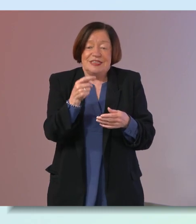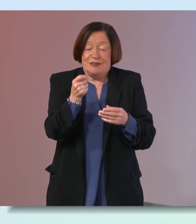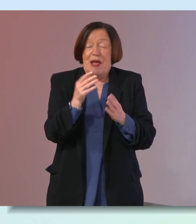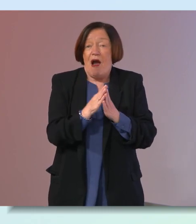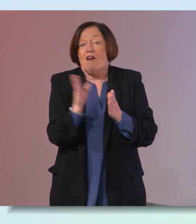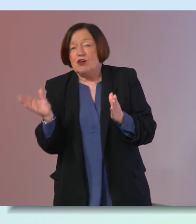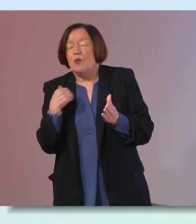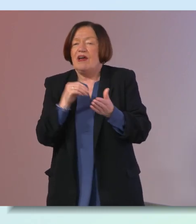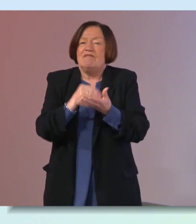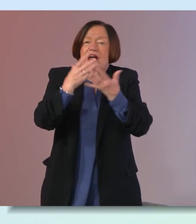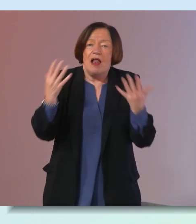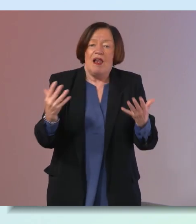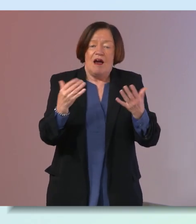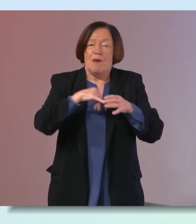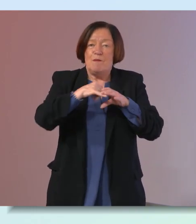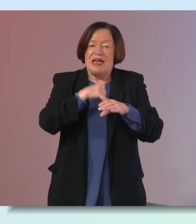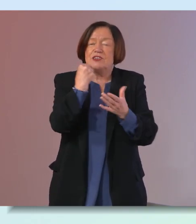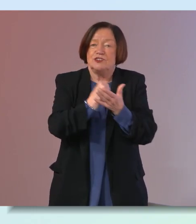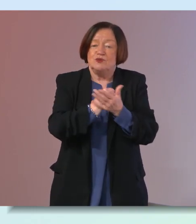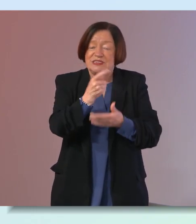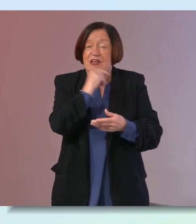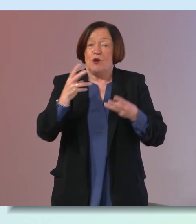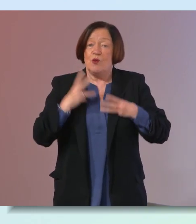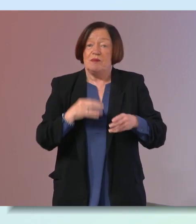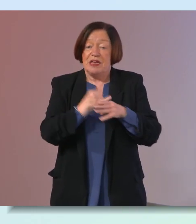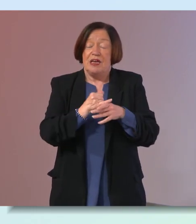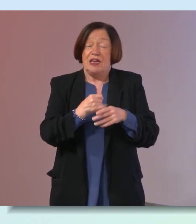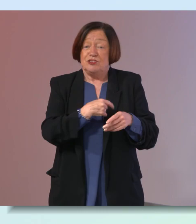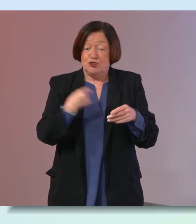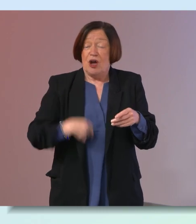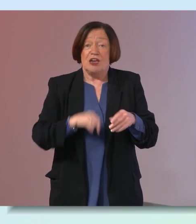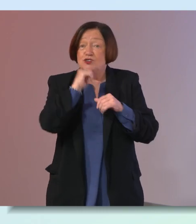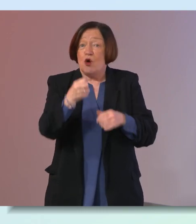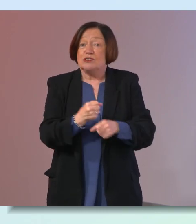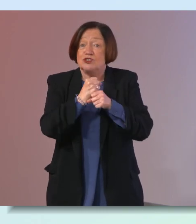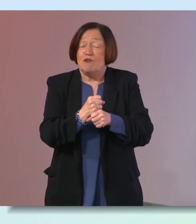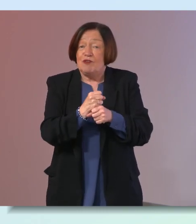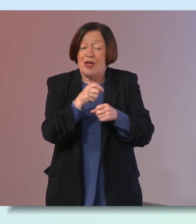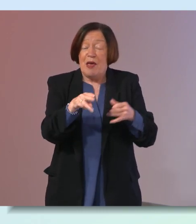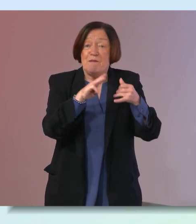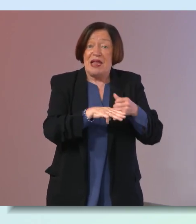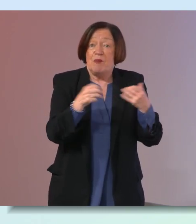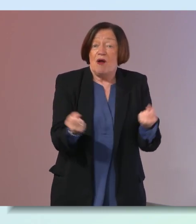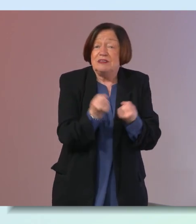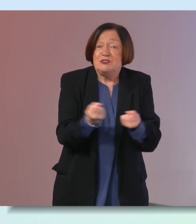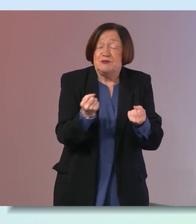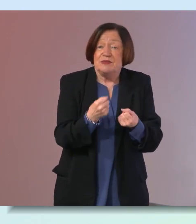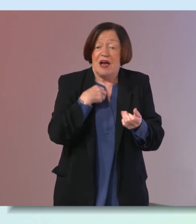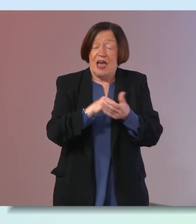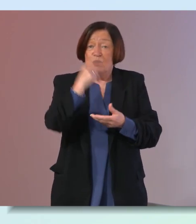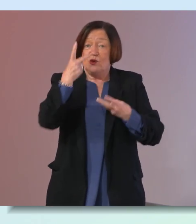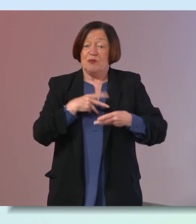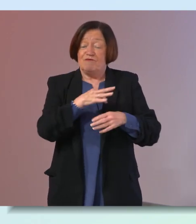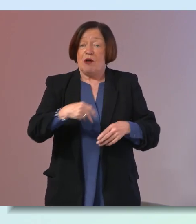but we've got a lot of medical studies that would suggest that women in china don't suffer menopause symptoms and i had a woman